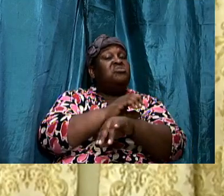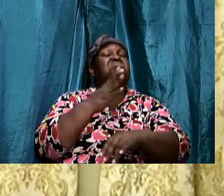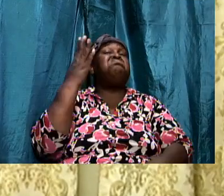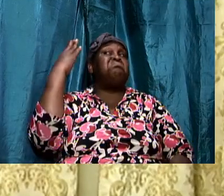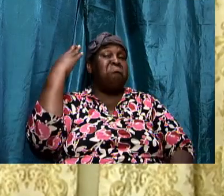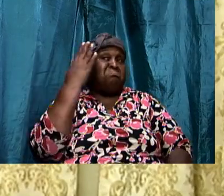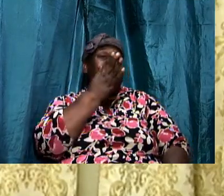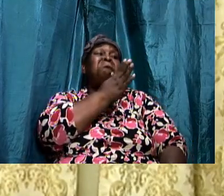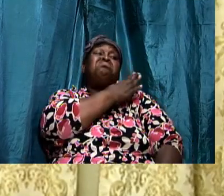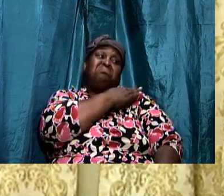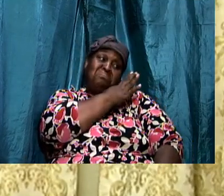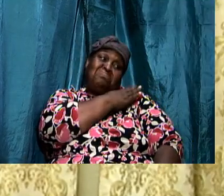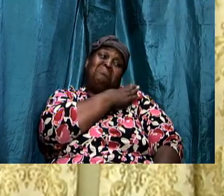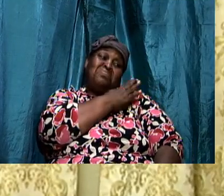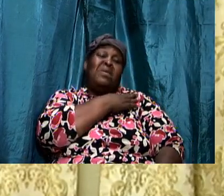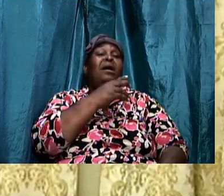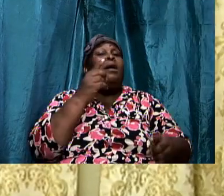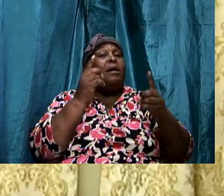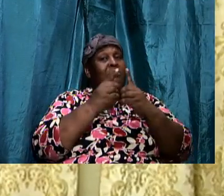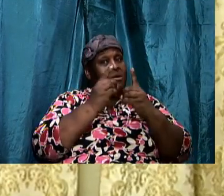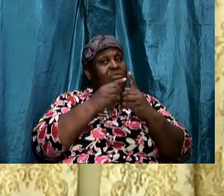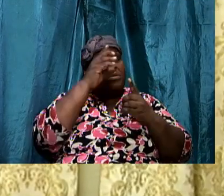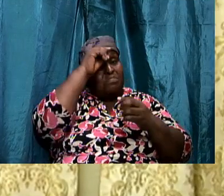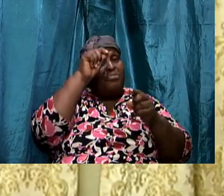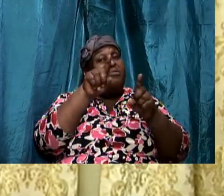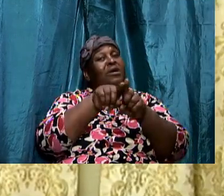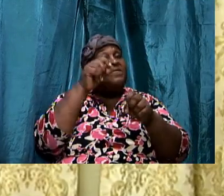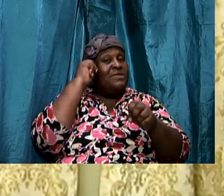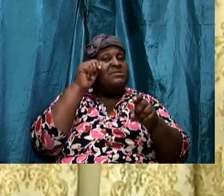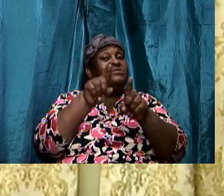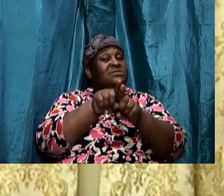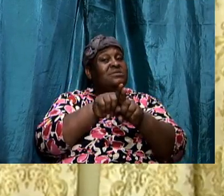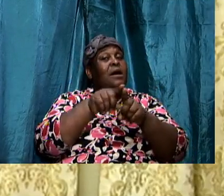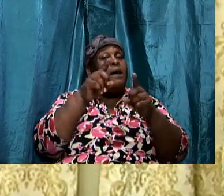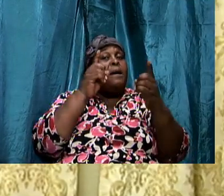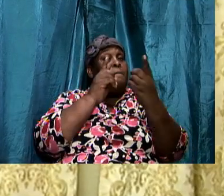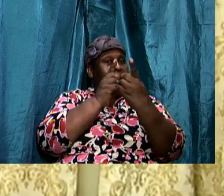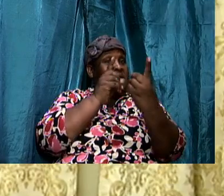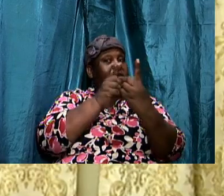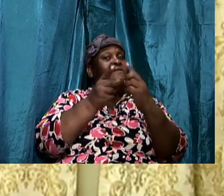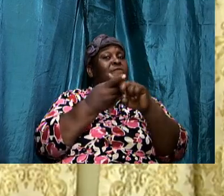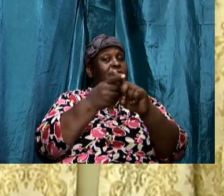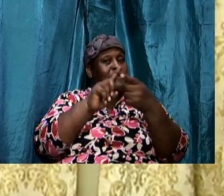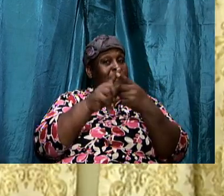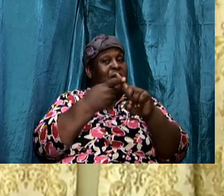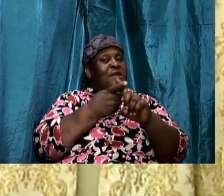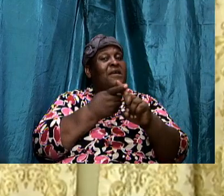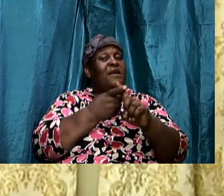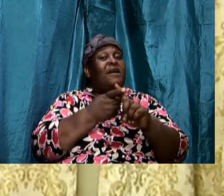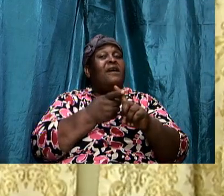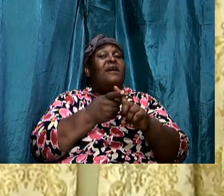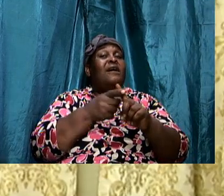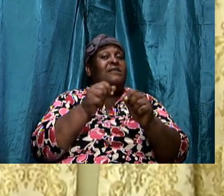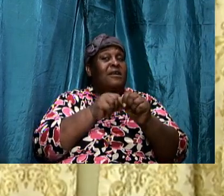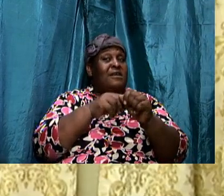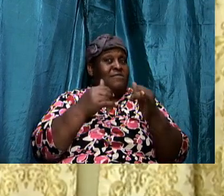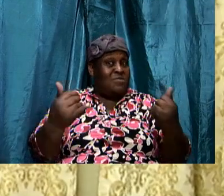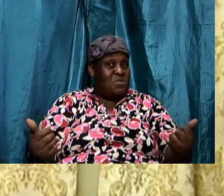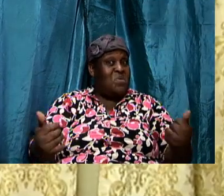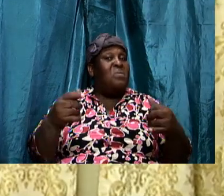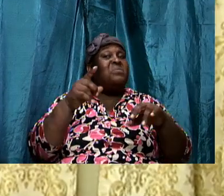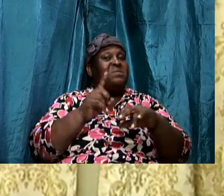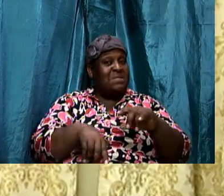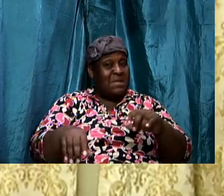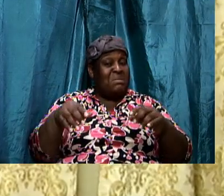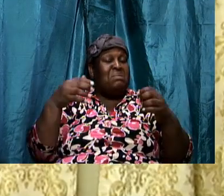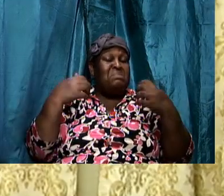and we meet with our brothers and our sisters and we meet with our friends and we all have a little every now and day we have a little bible reading or a